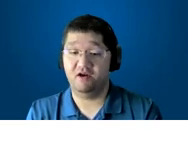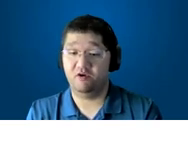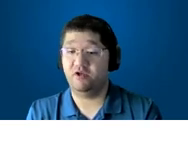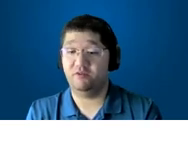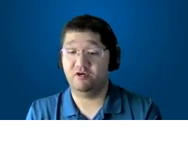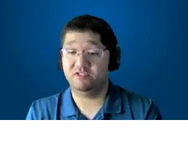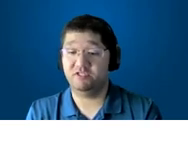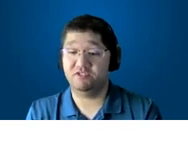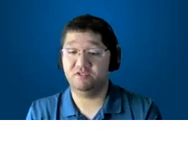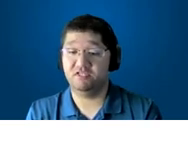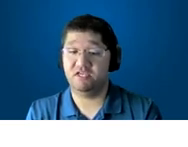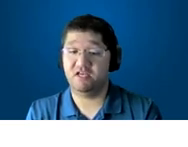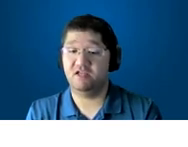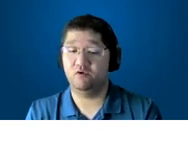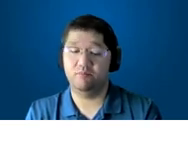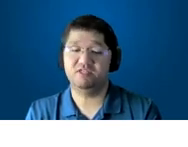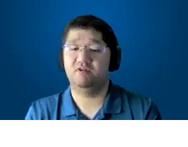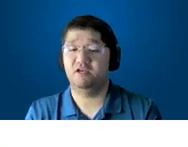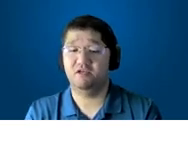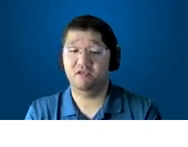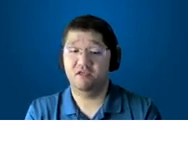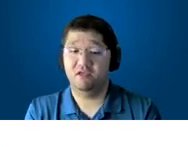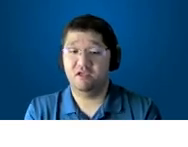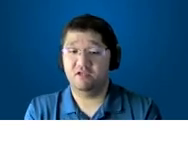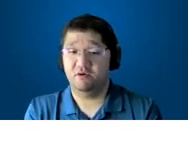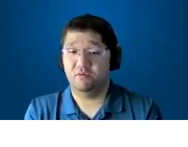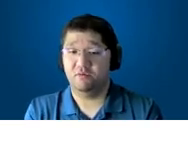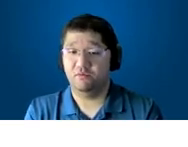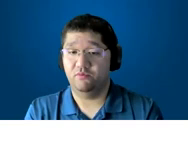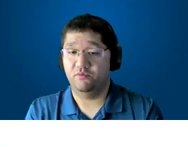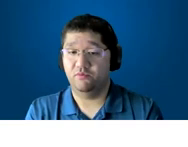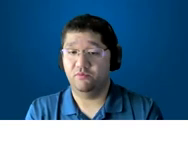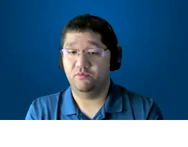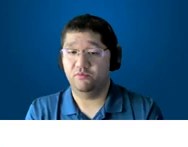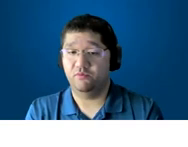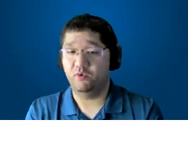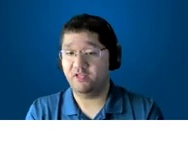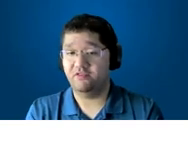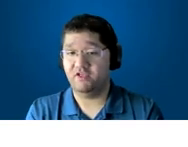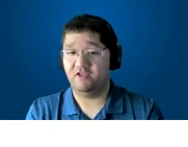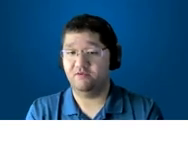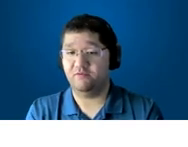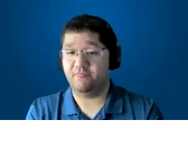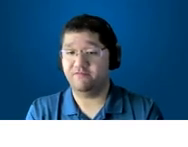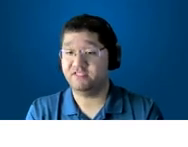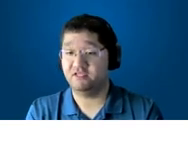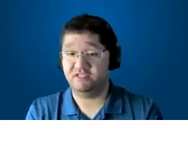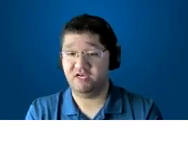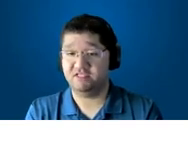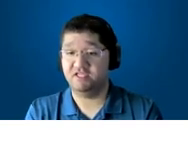and care about the person to get a robust plan you know one thing